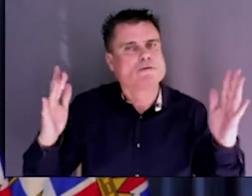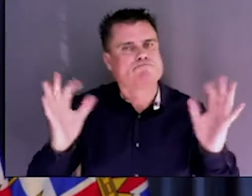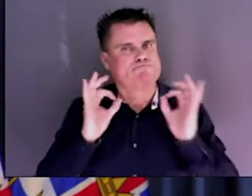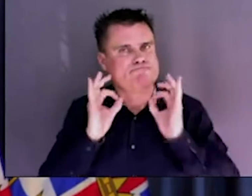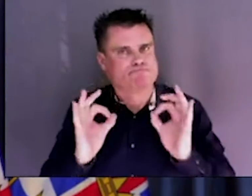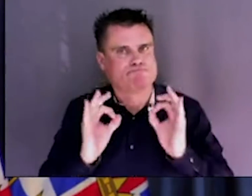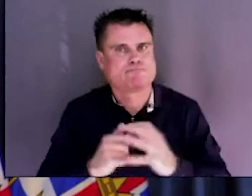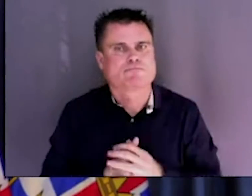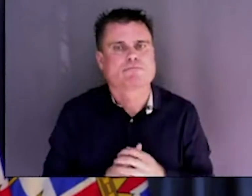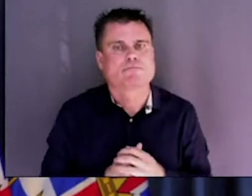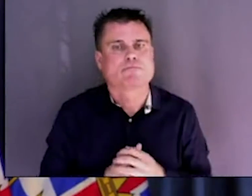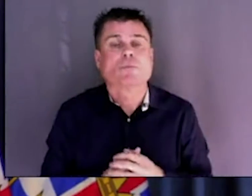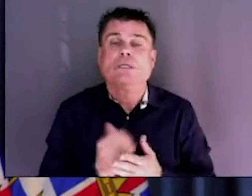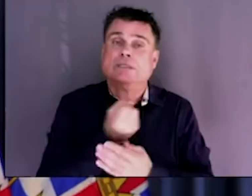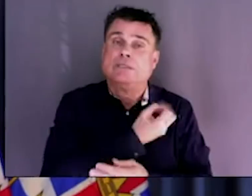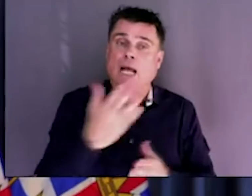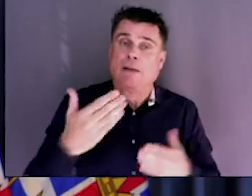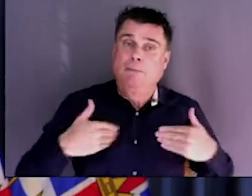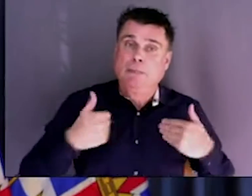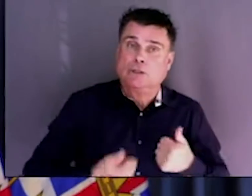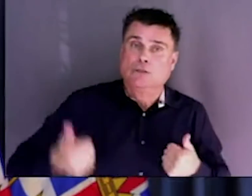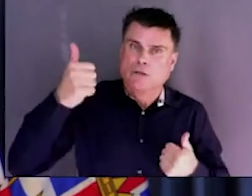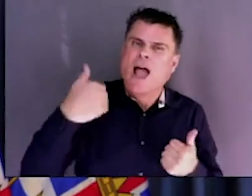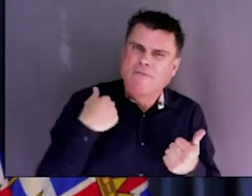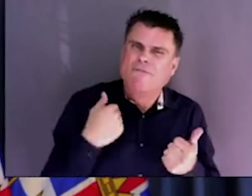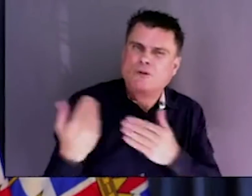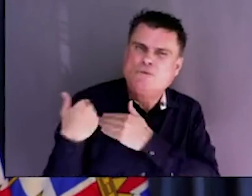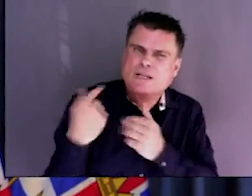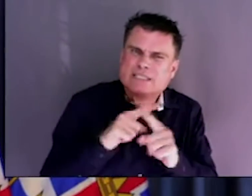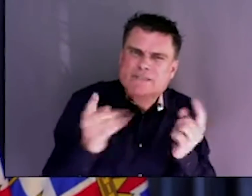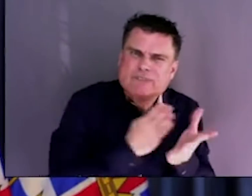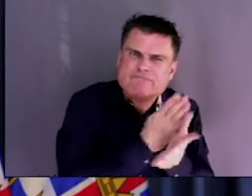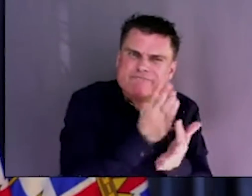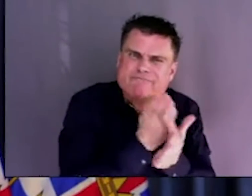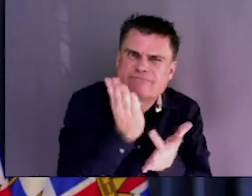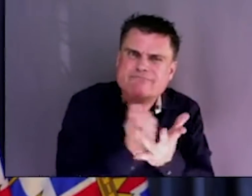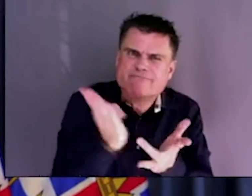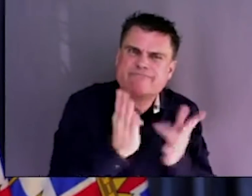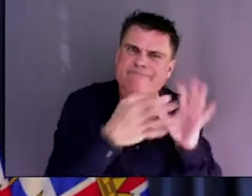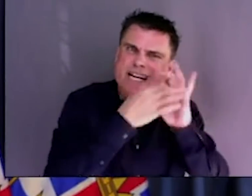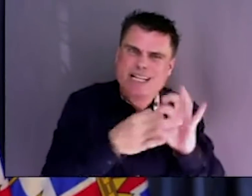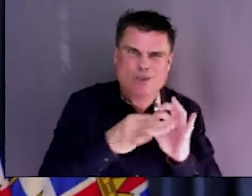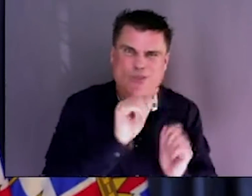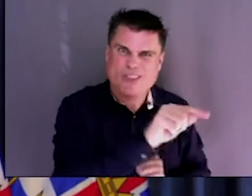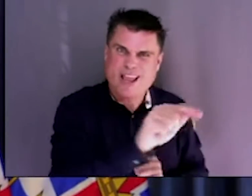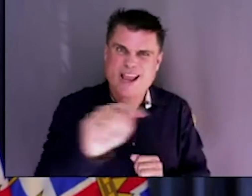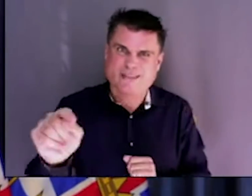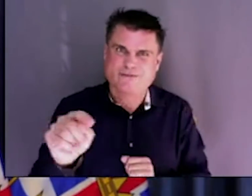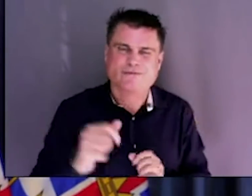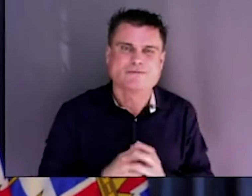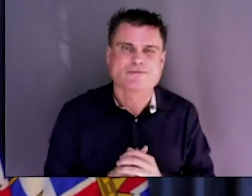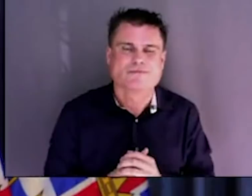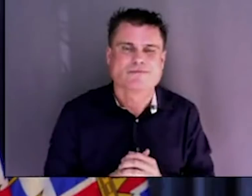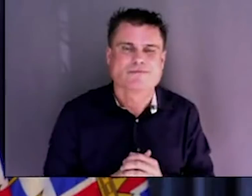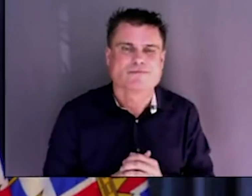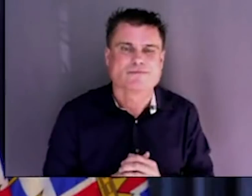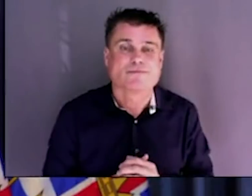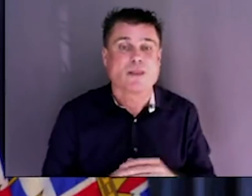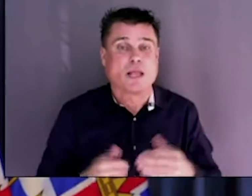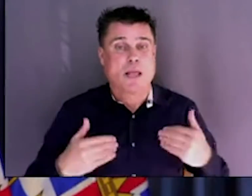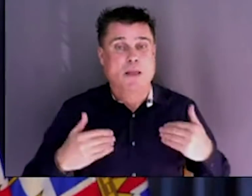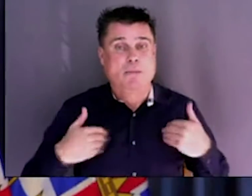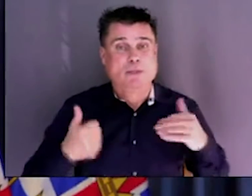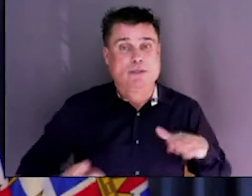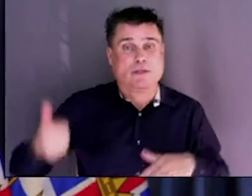And when it comes to Minister Bowen-Mah, her previous, she's an engineer, she worked on major projects at YVR as her job before